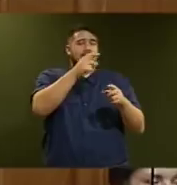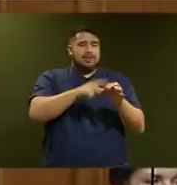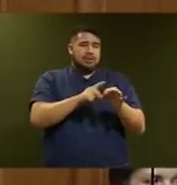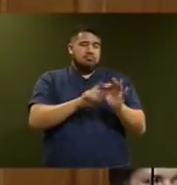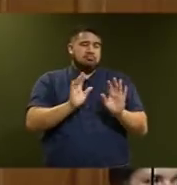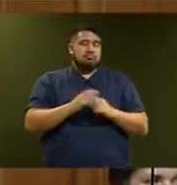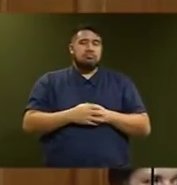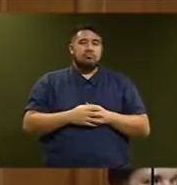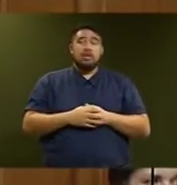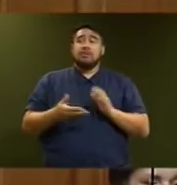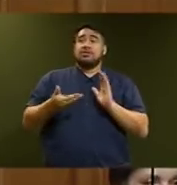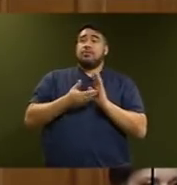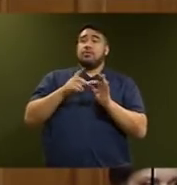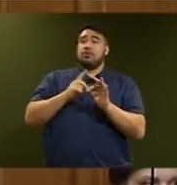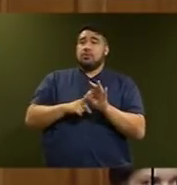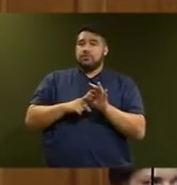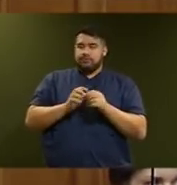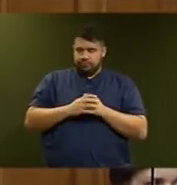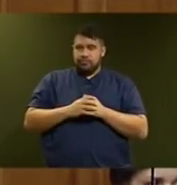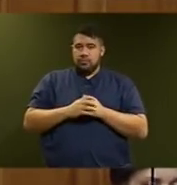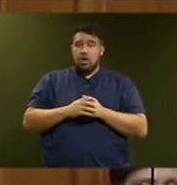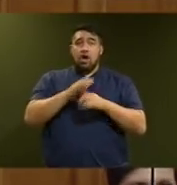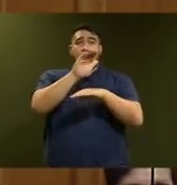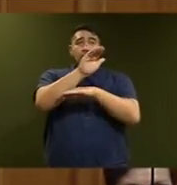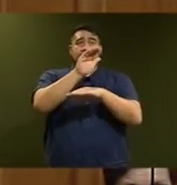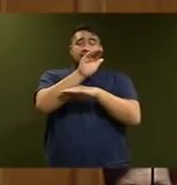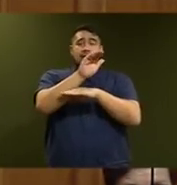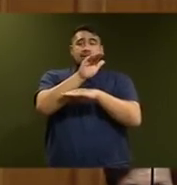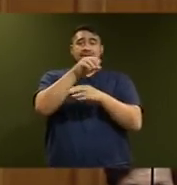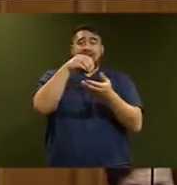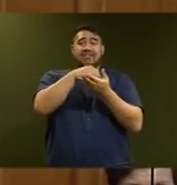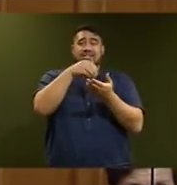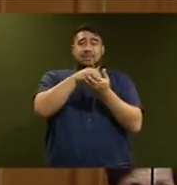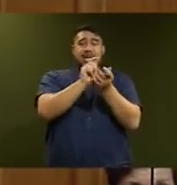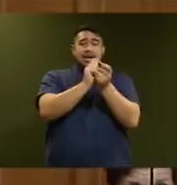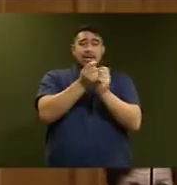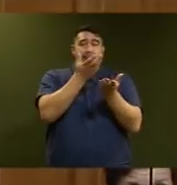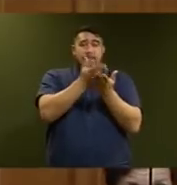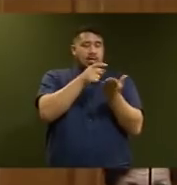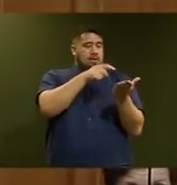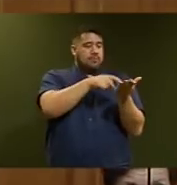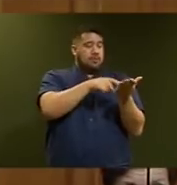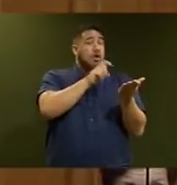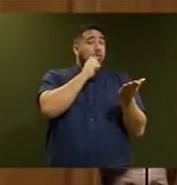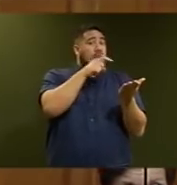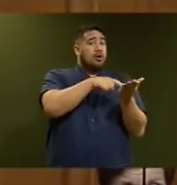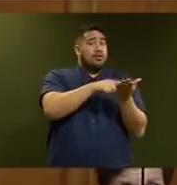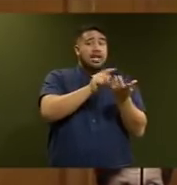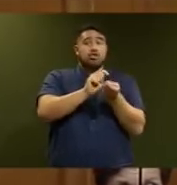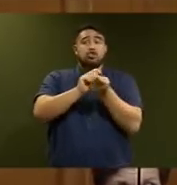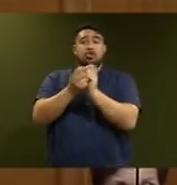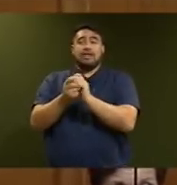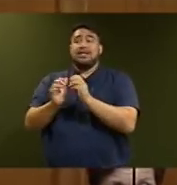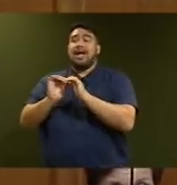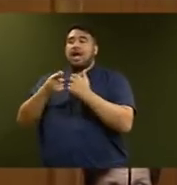Supplementary question. Will the Overseas Investment Amendment Bill make any changes to the tests that were applied to